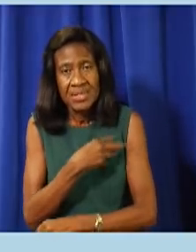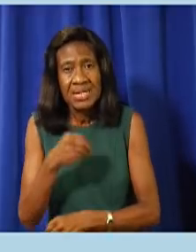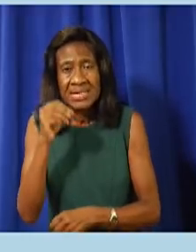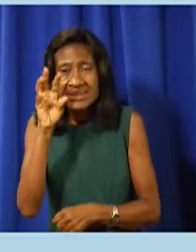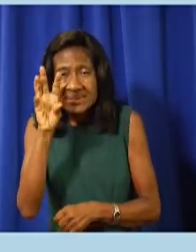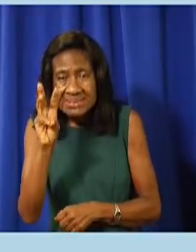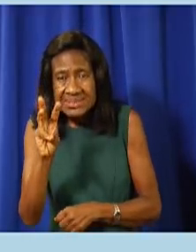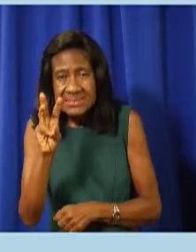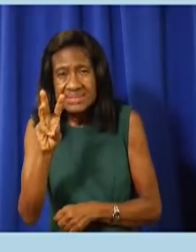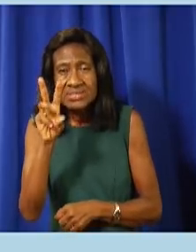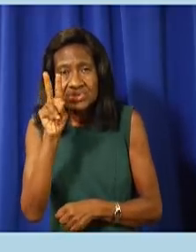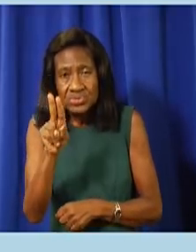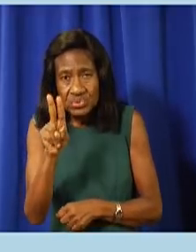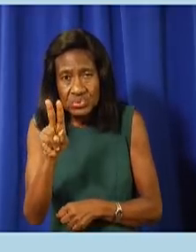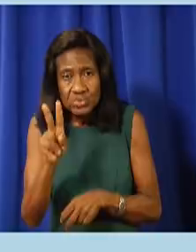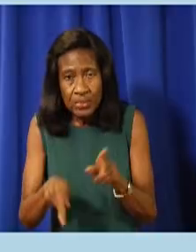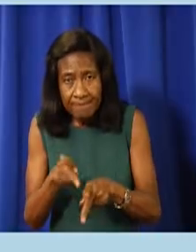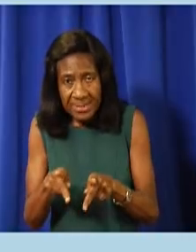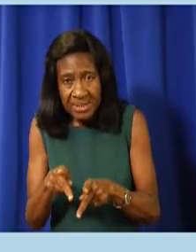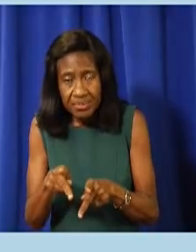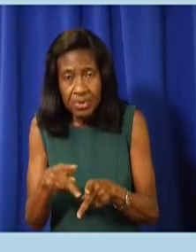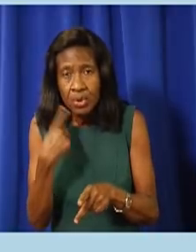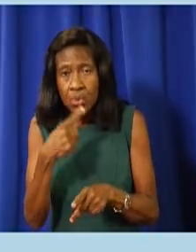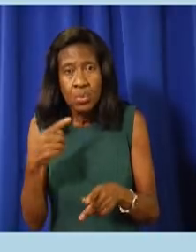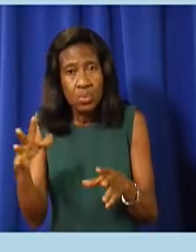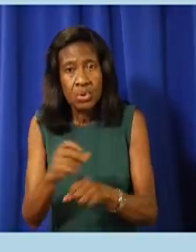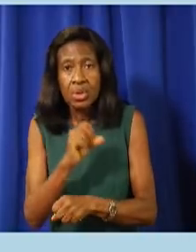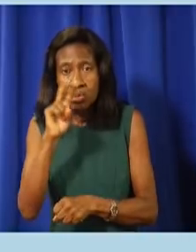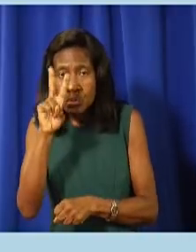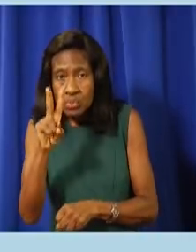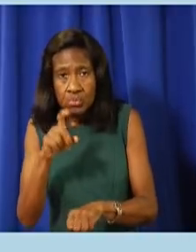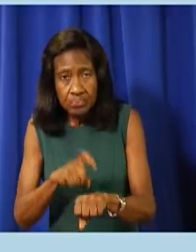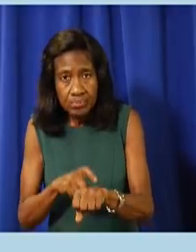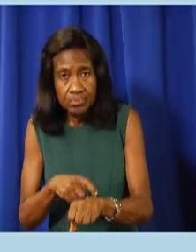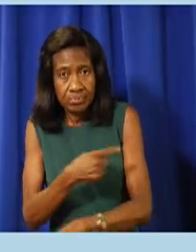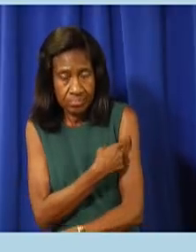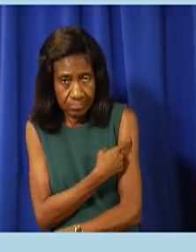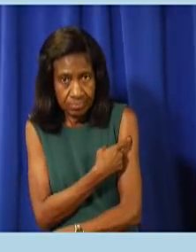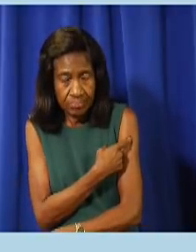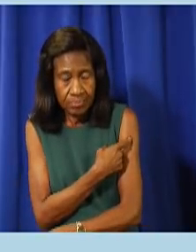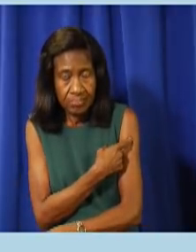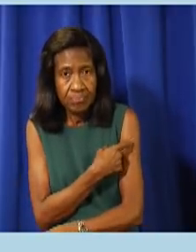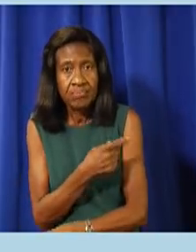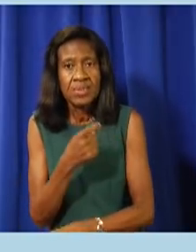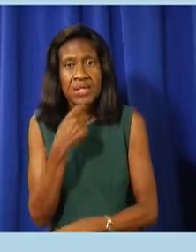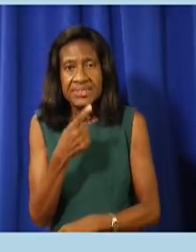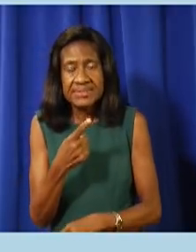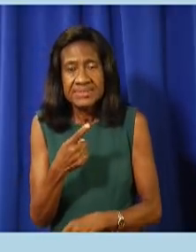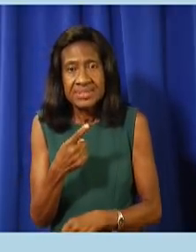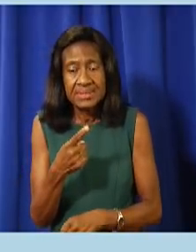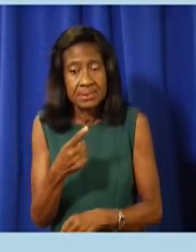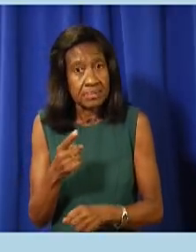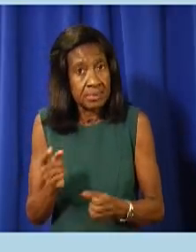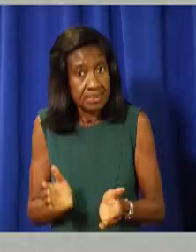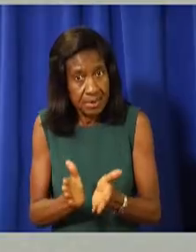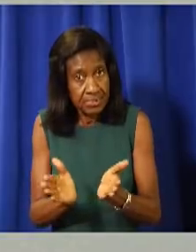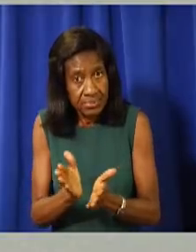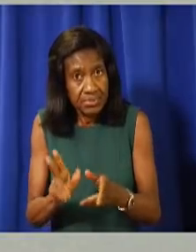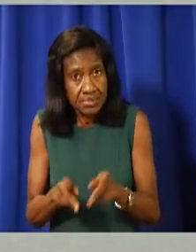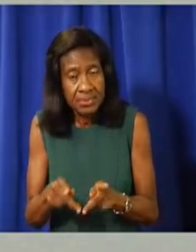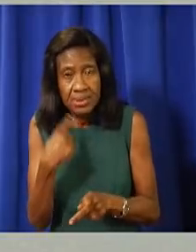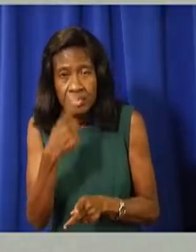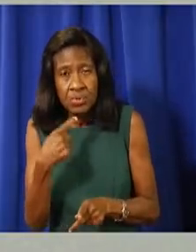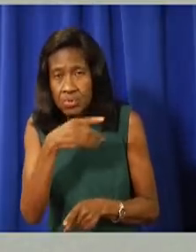vaccinated. I hope these numbers will serve as an impetus for those who haven't yet been vaccinated to